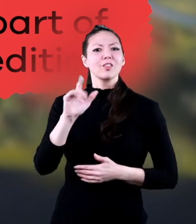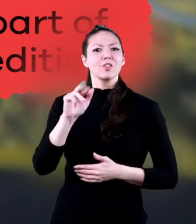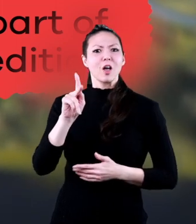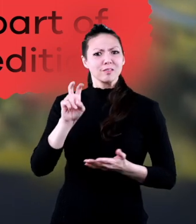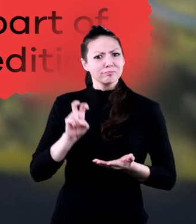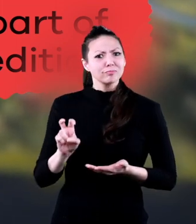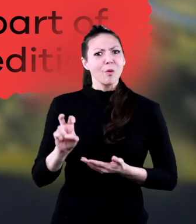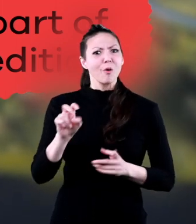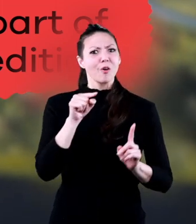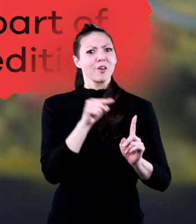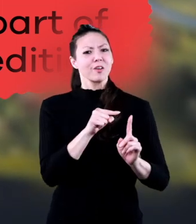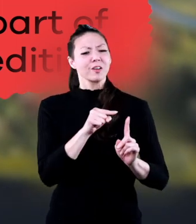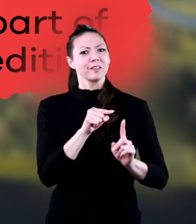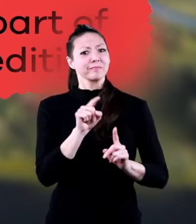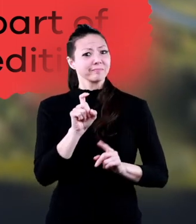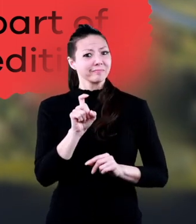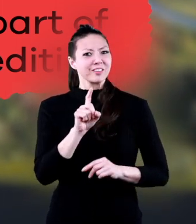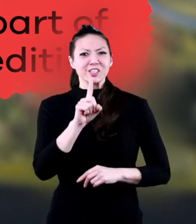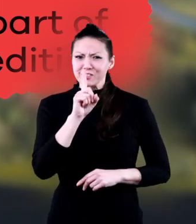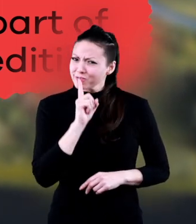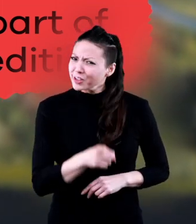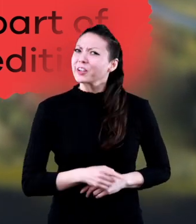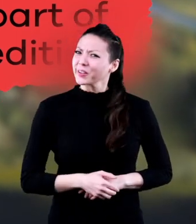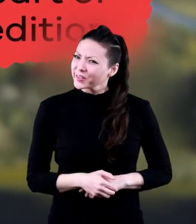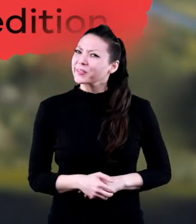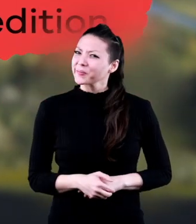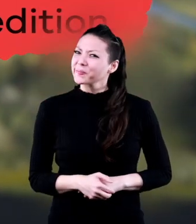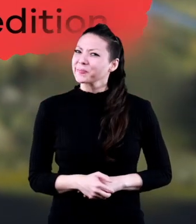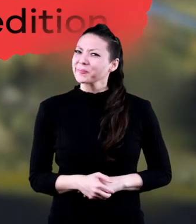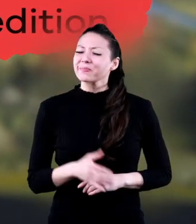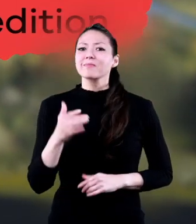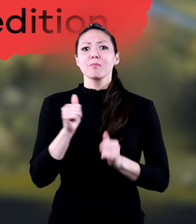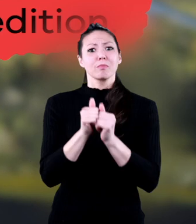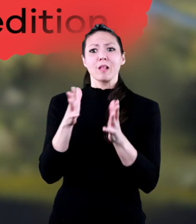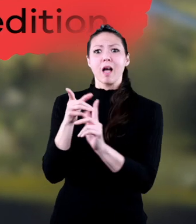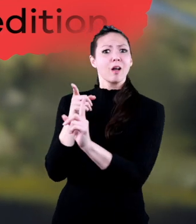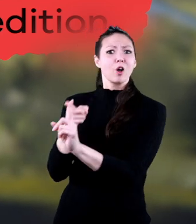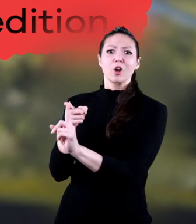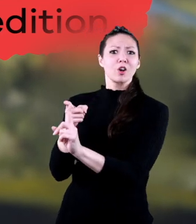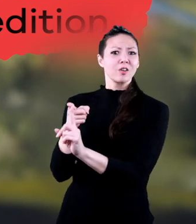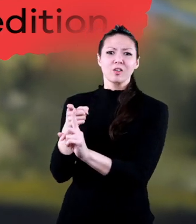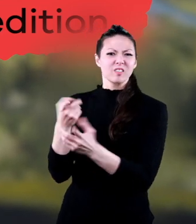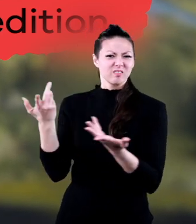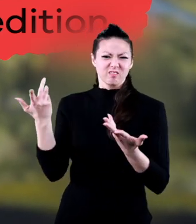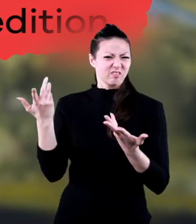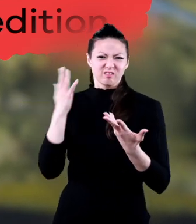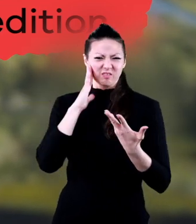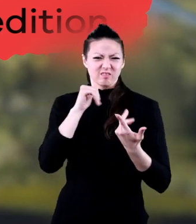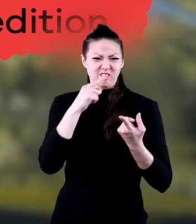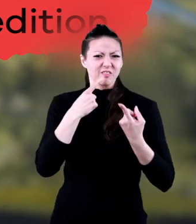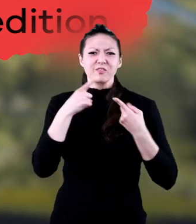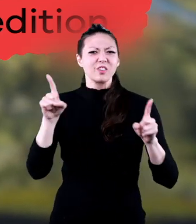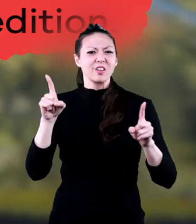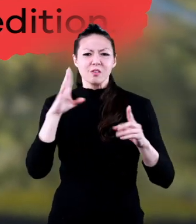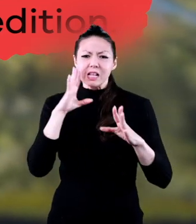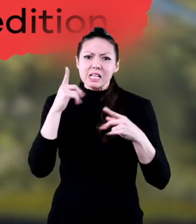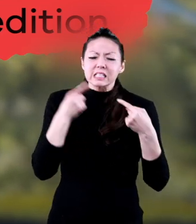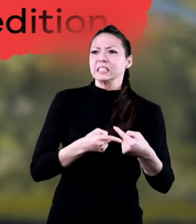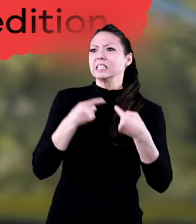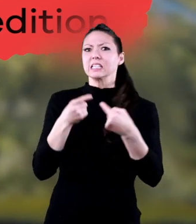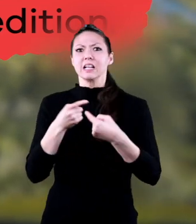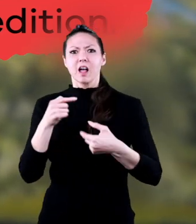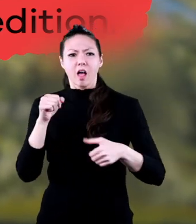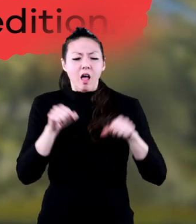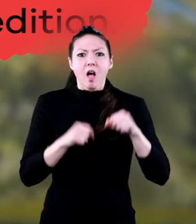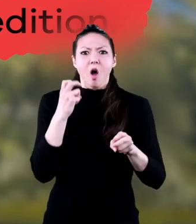the Lewis and Clark expedition. True. Without Sacagawea, the journey would have been